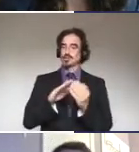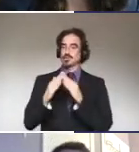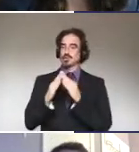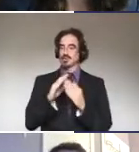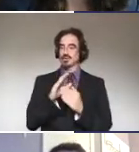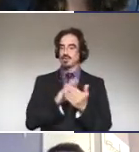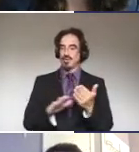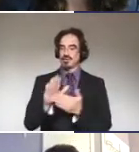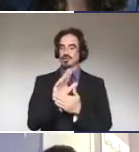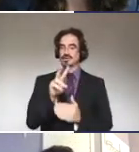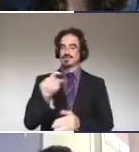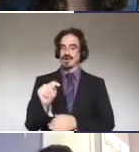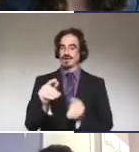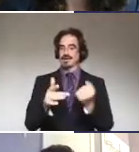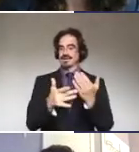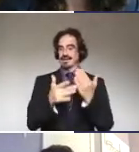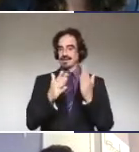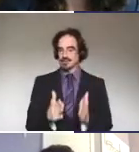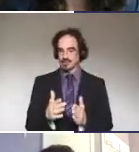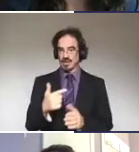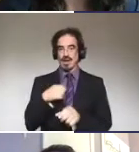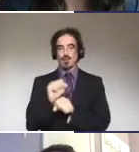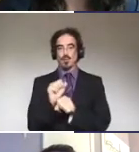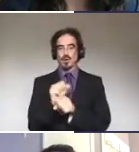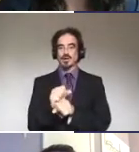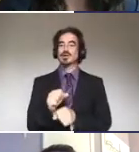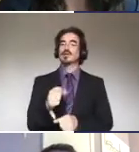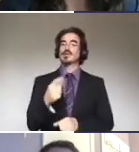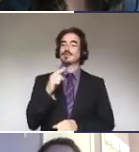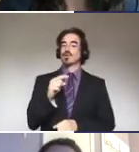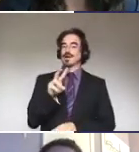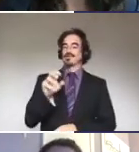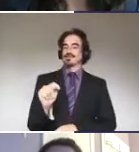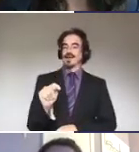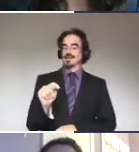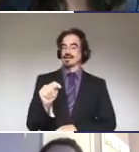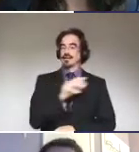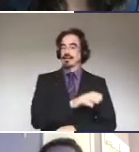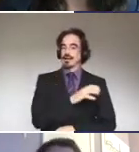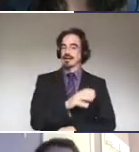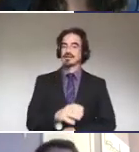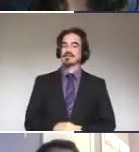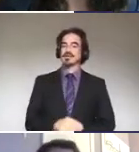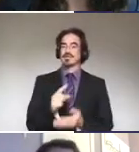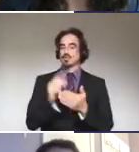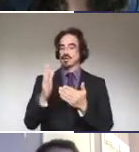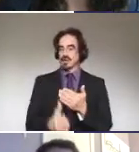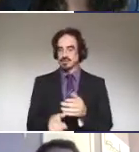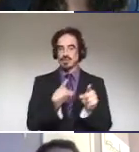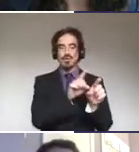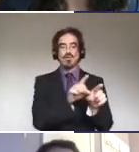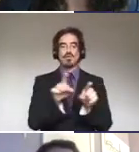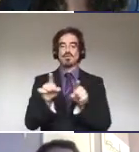and work as a vaccination clinic veterinarian on weekends. And I am also